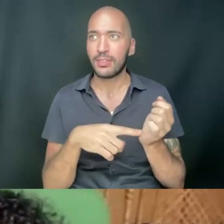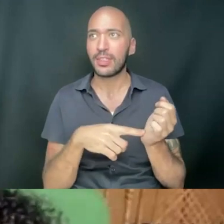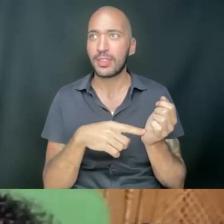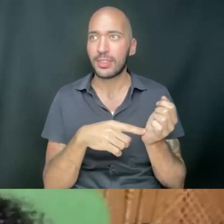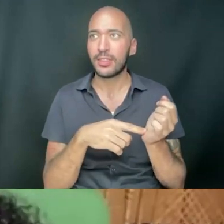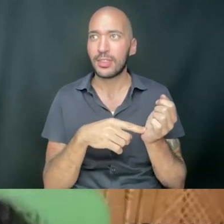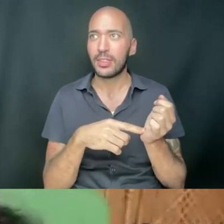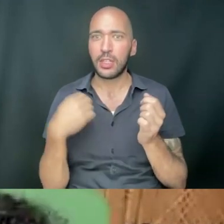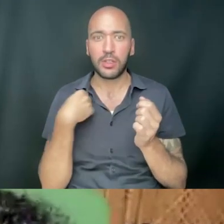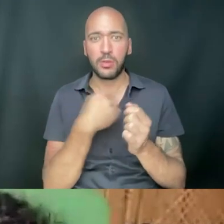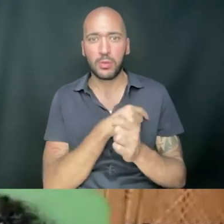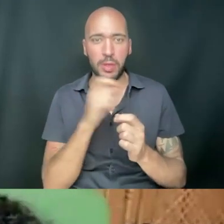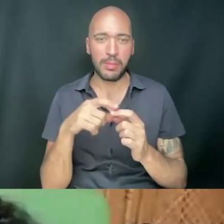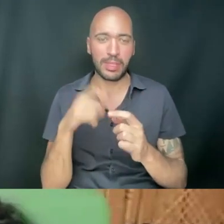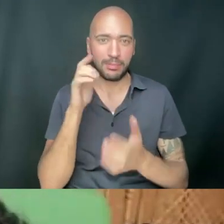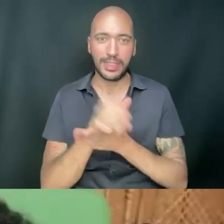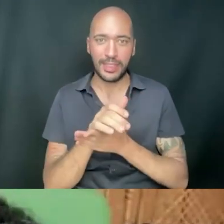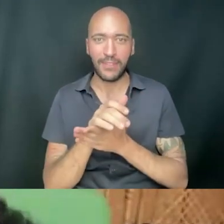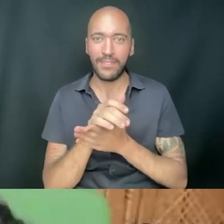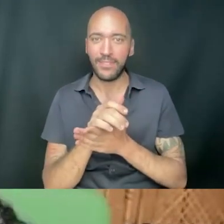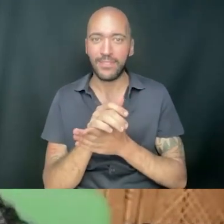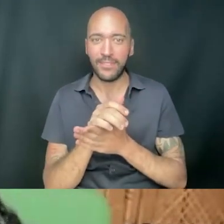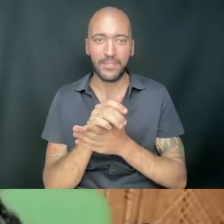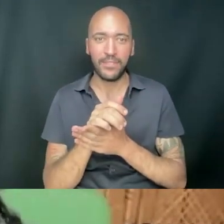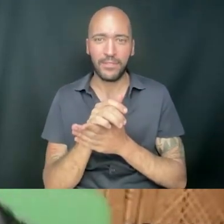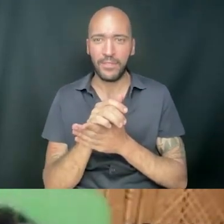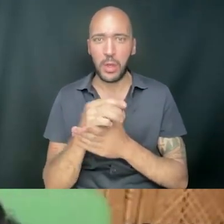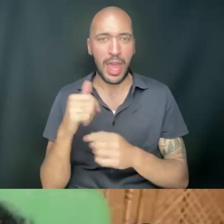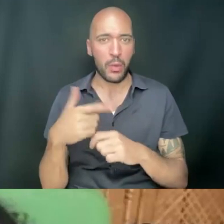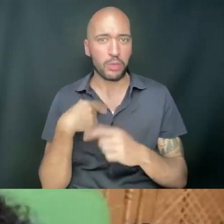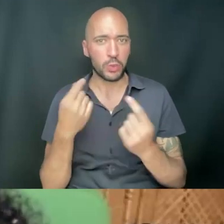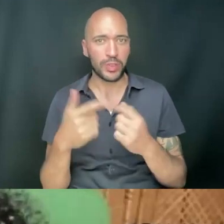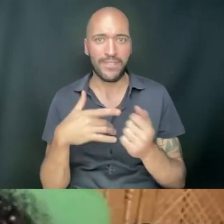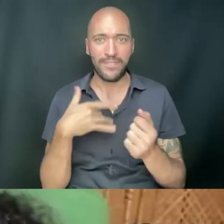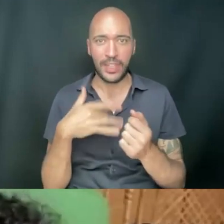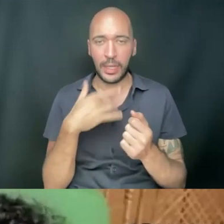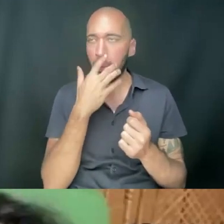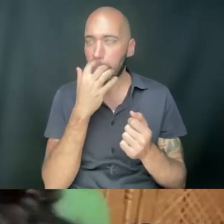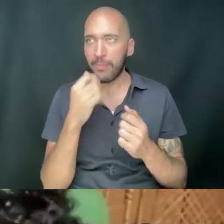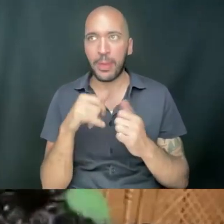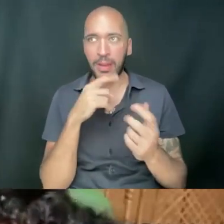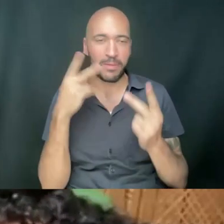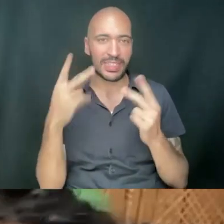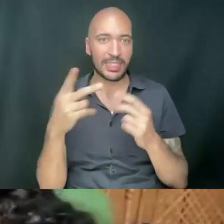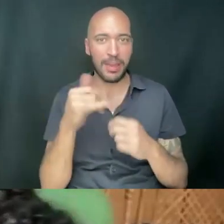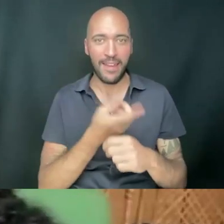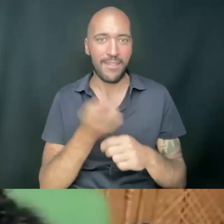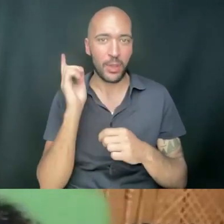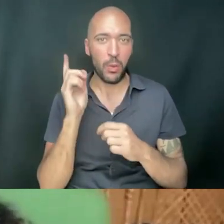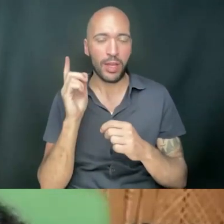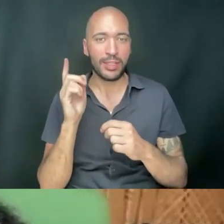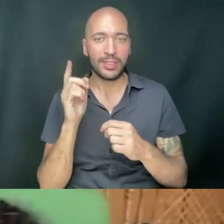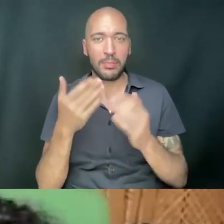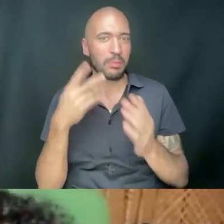we might really deeply believe in, in what we're doing and how we're feeling, but that might not be seen by everyone. And then it might be seen by people who